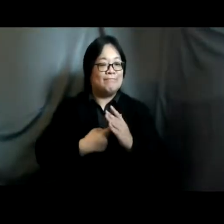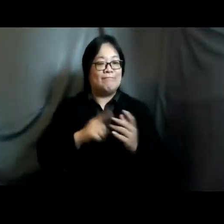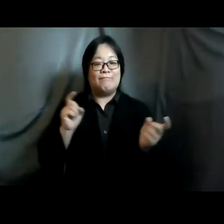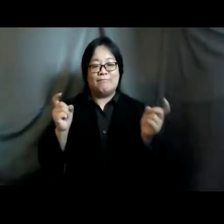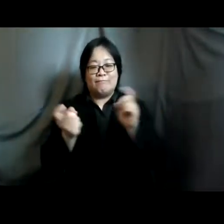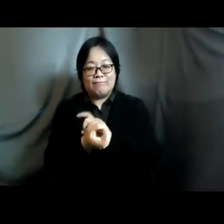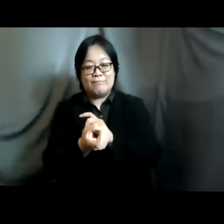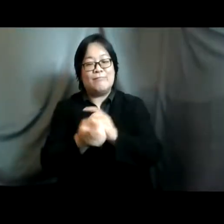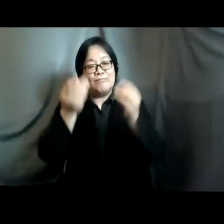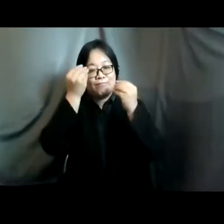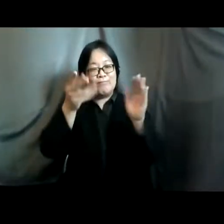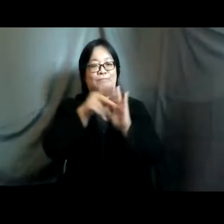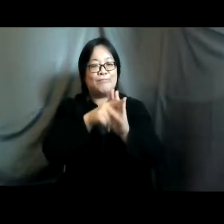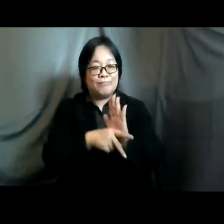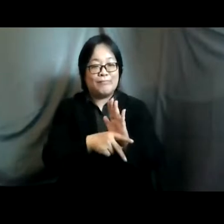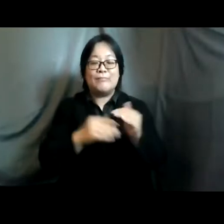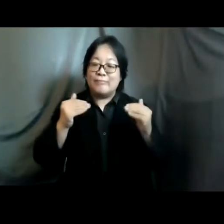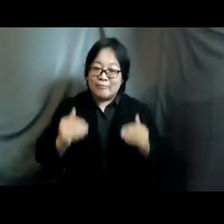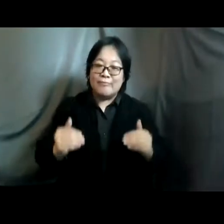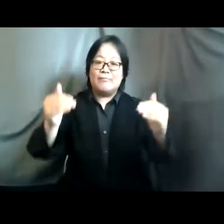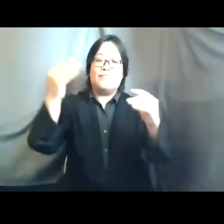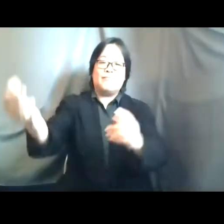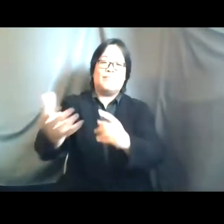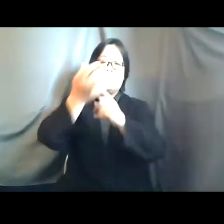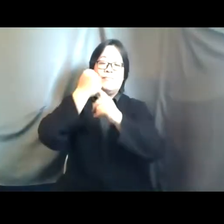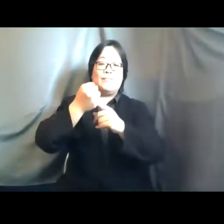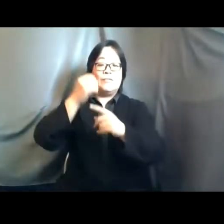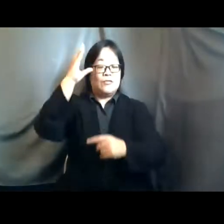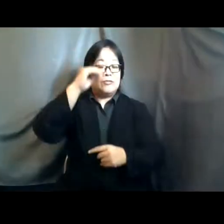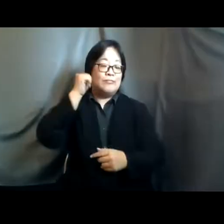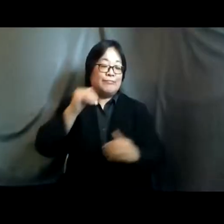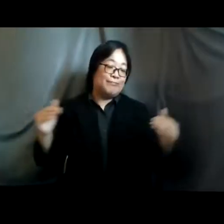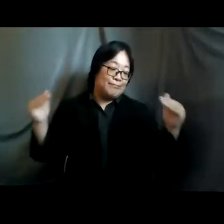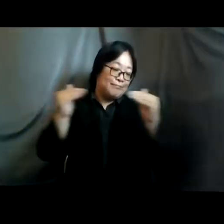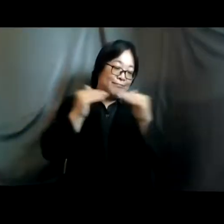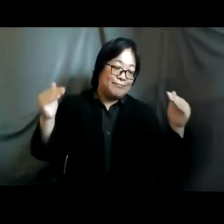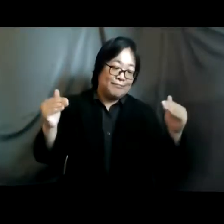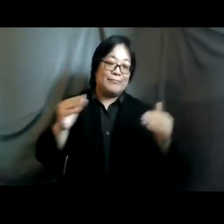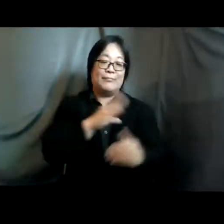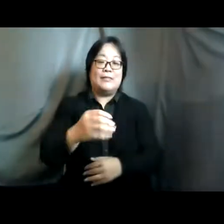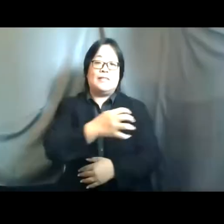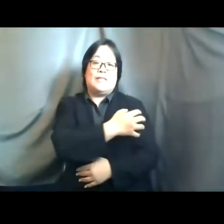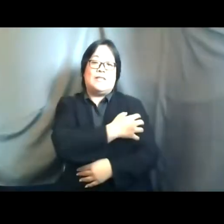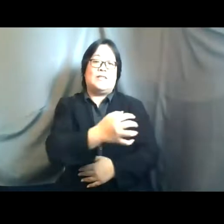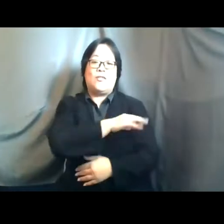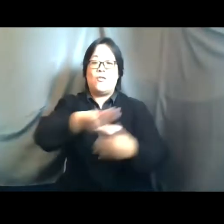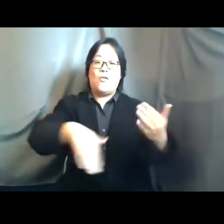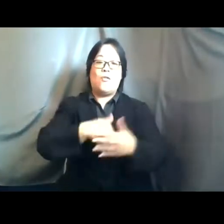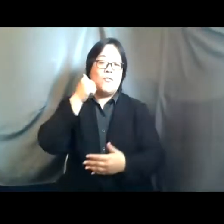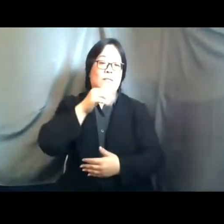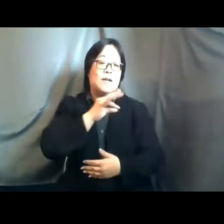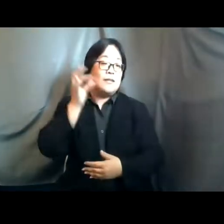policies while moving towards achieving the goal of gender equality and of course the empowerment of all women and girls